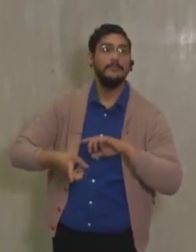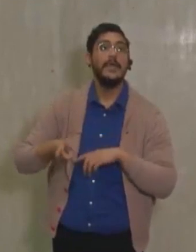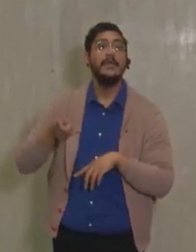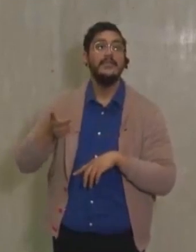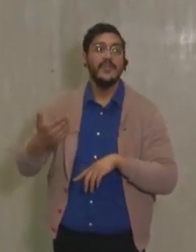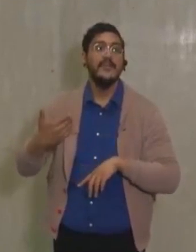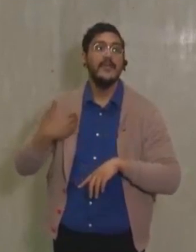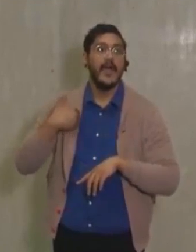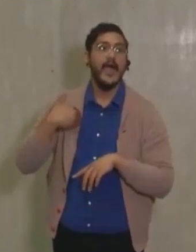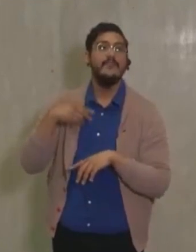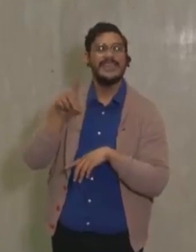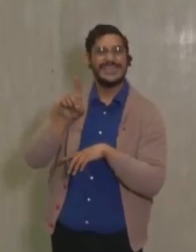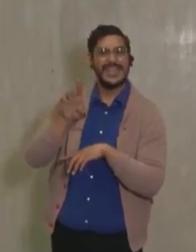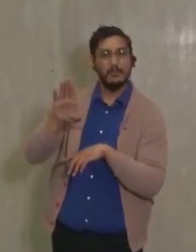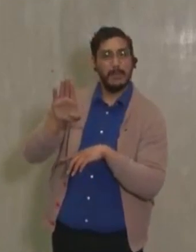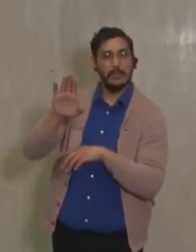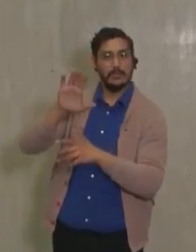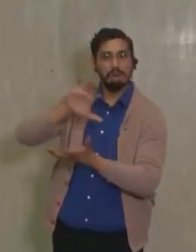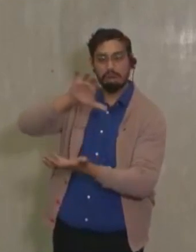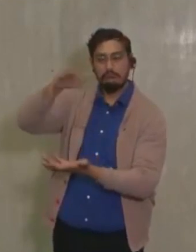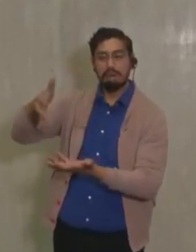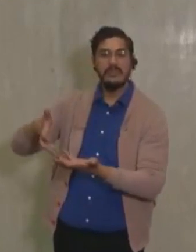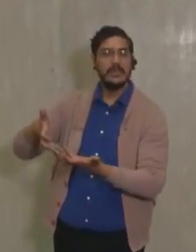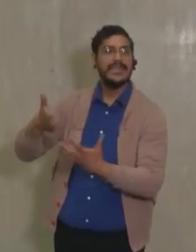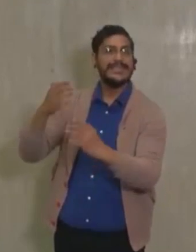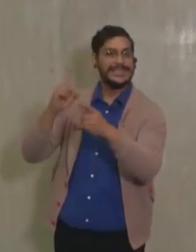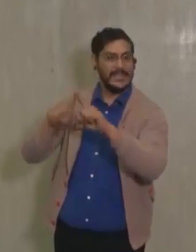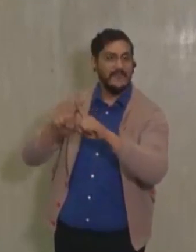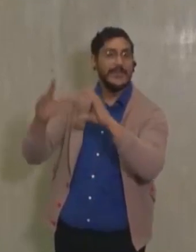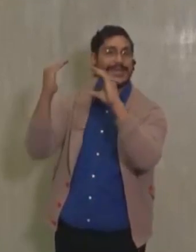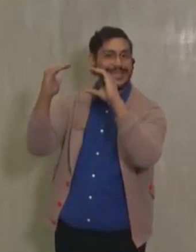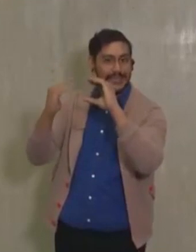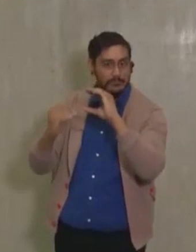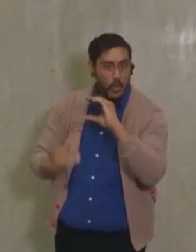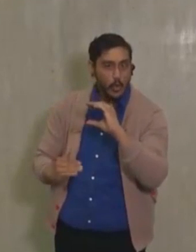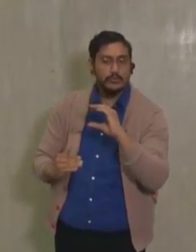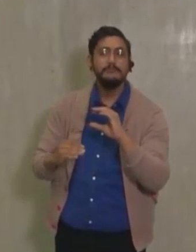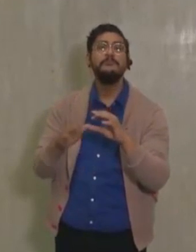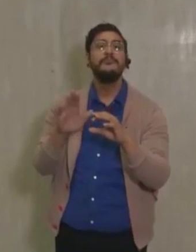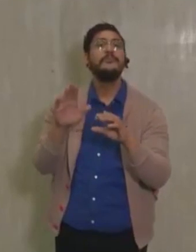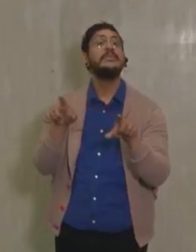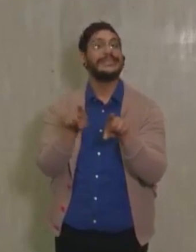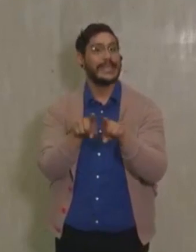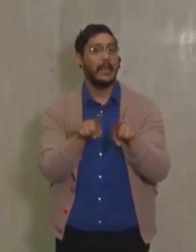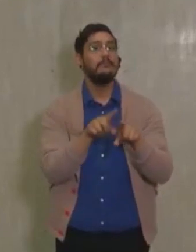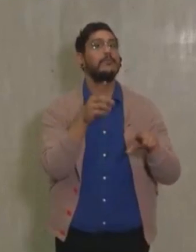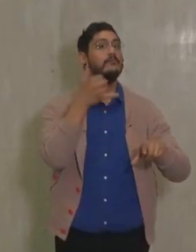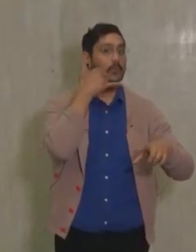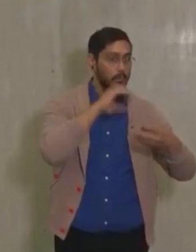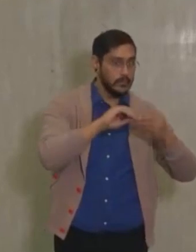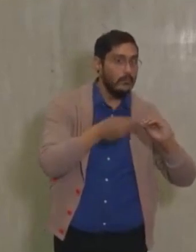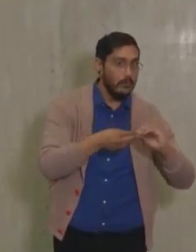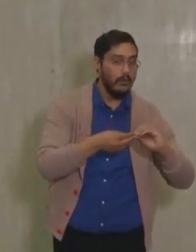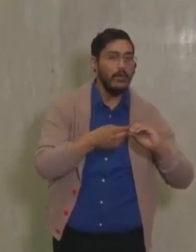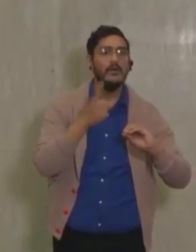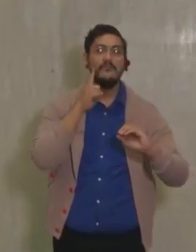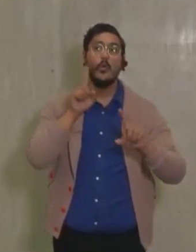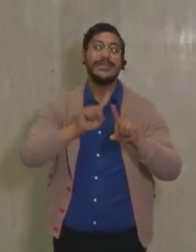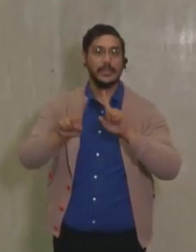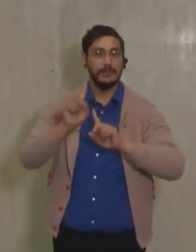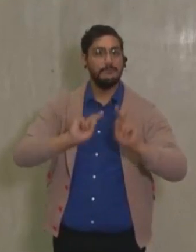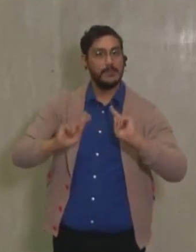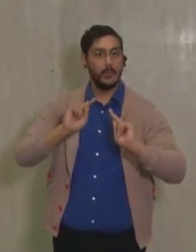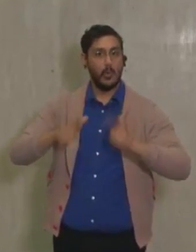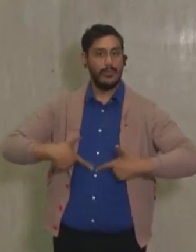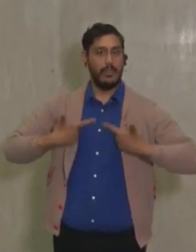a database of email addresses, as well as phone numbers of people residing in Los